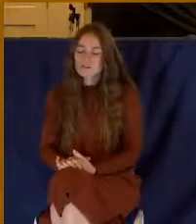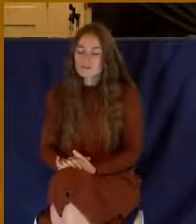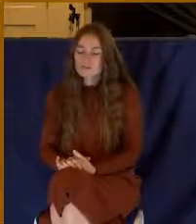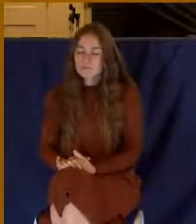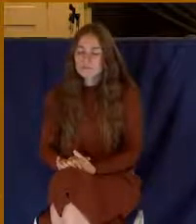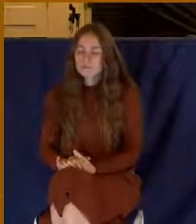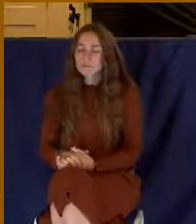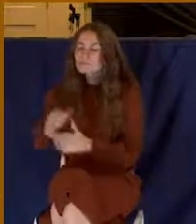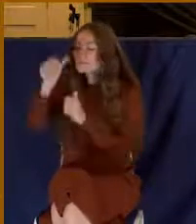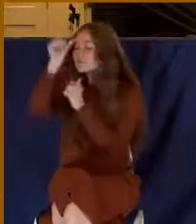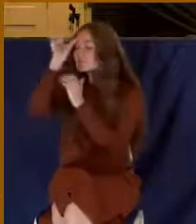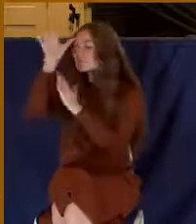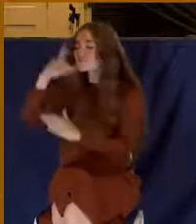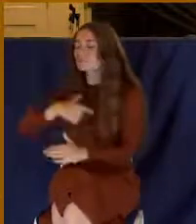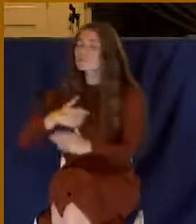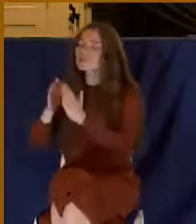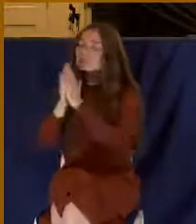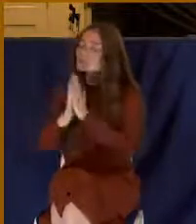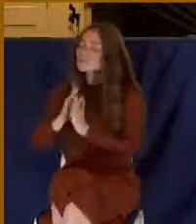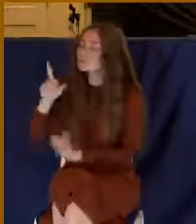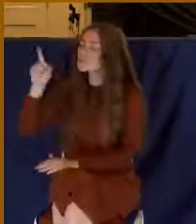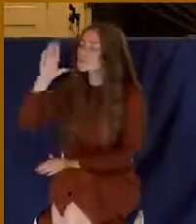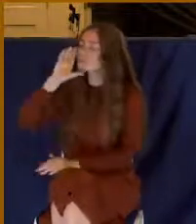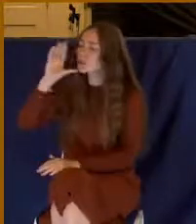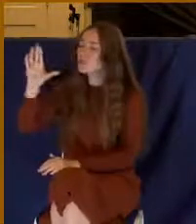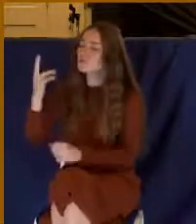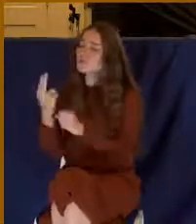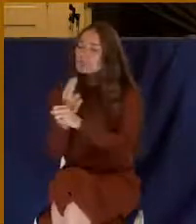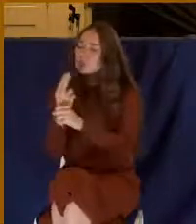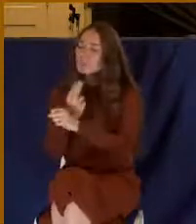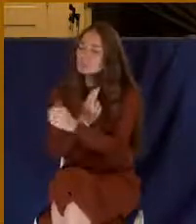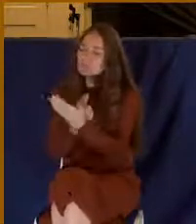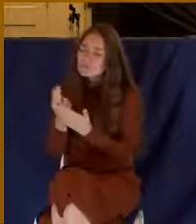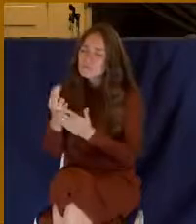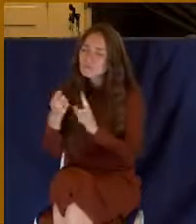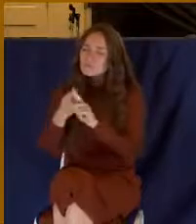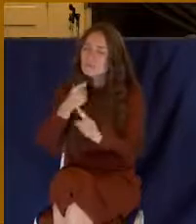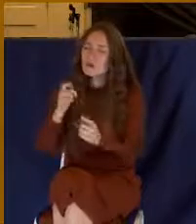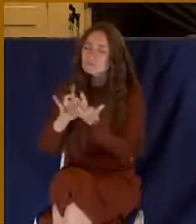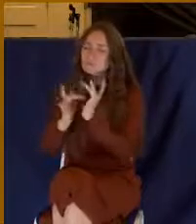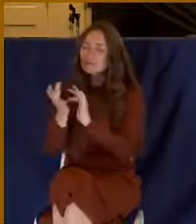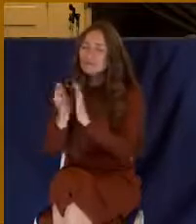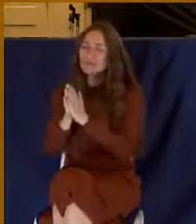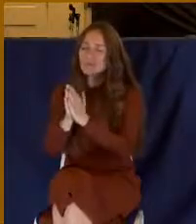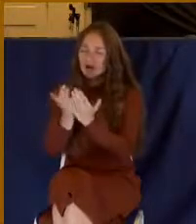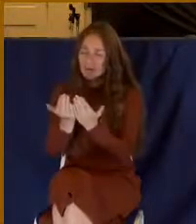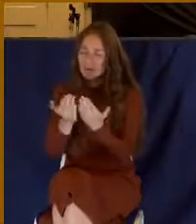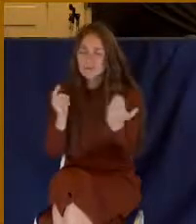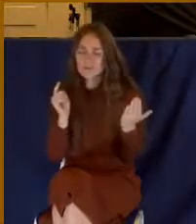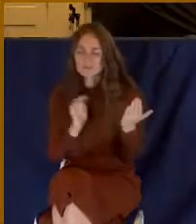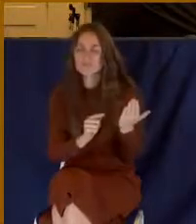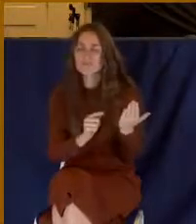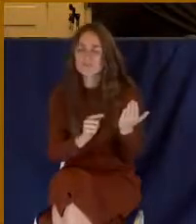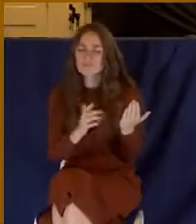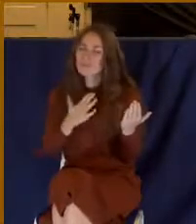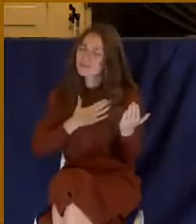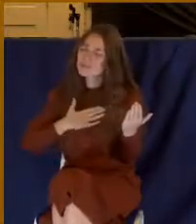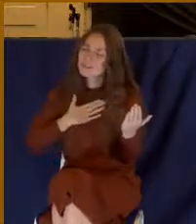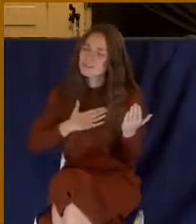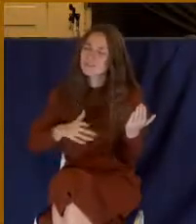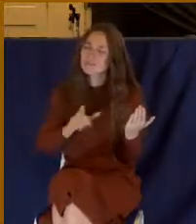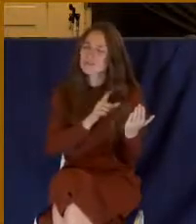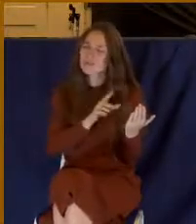Father, so, Father, I pray that you will take the truth of this passage. And, Lord, would you just please